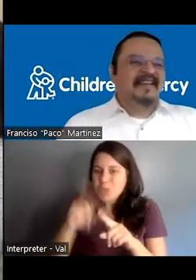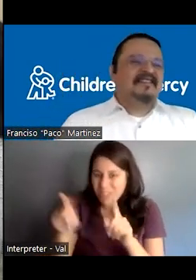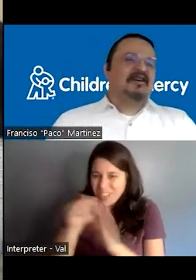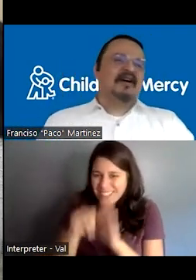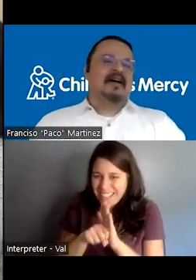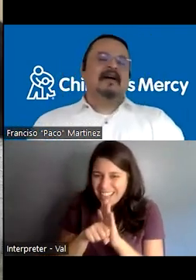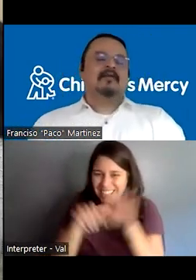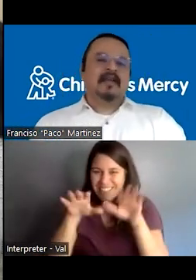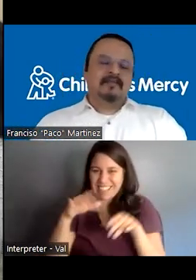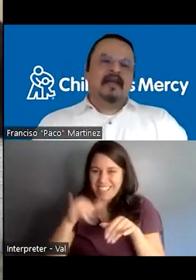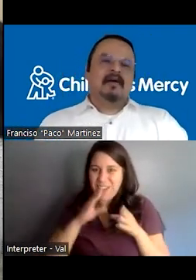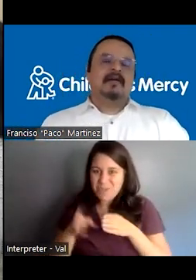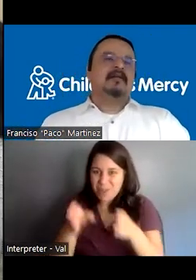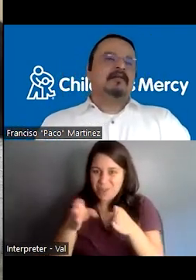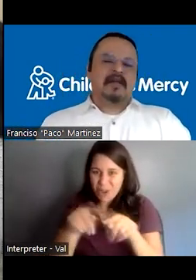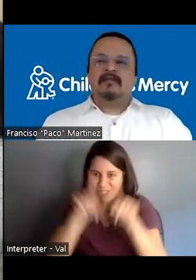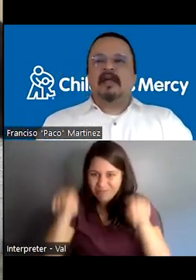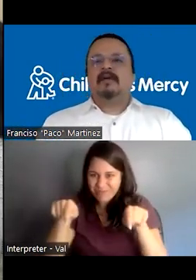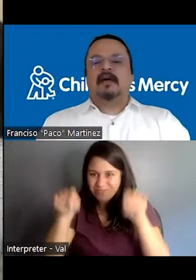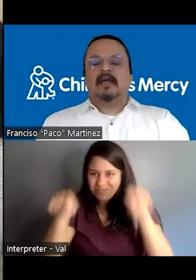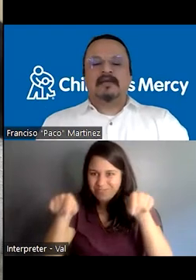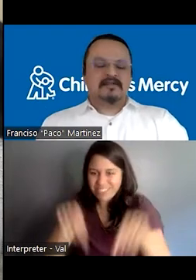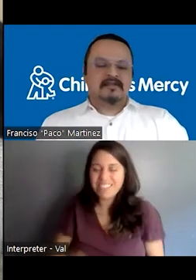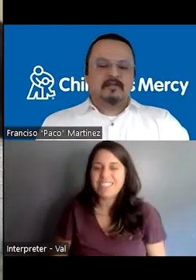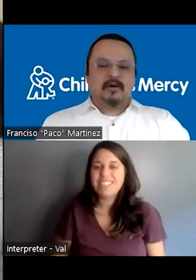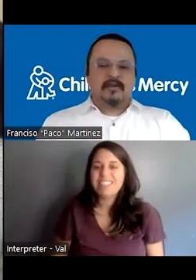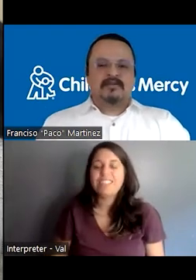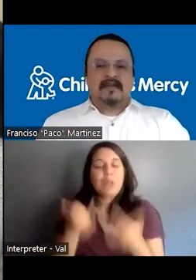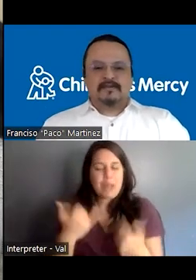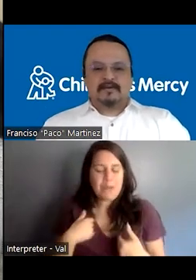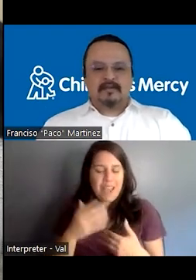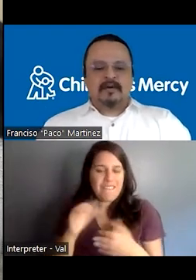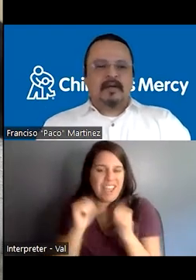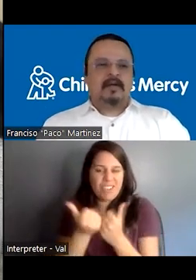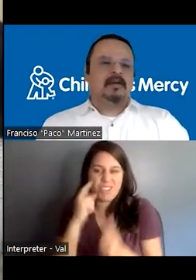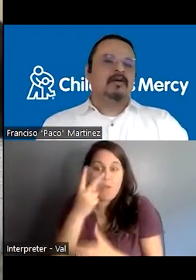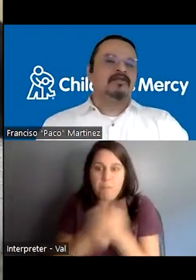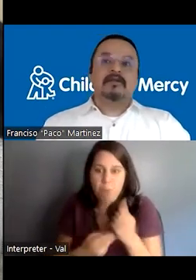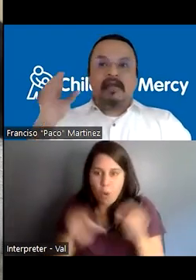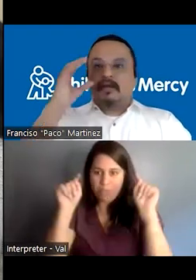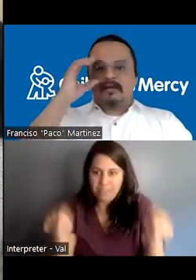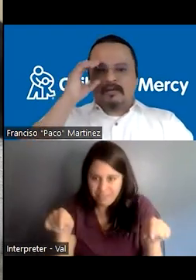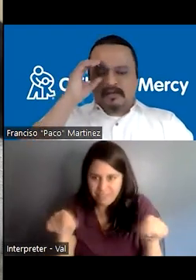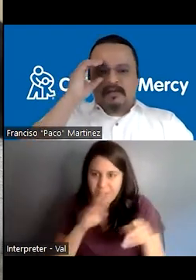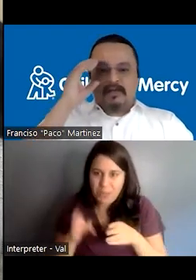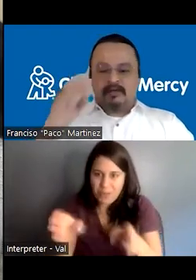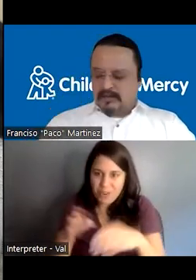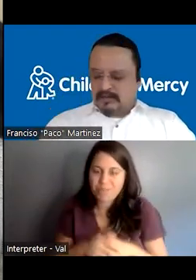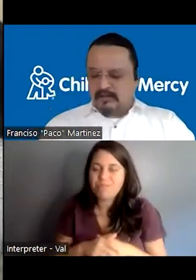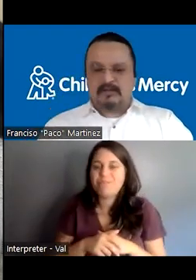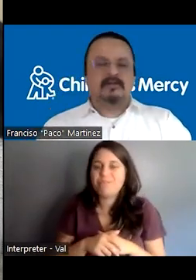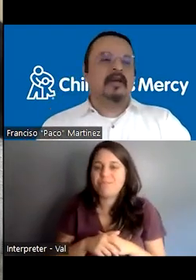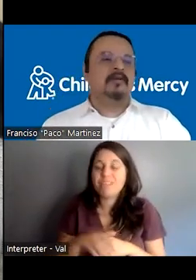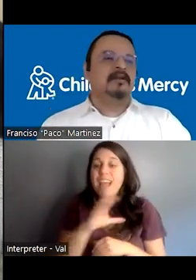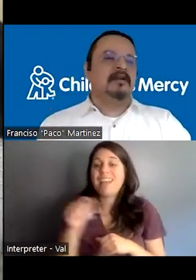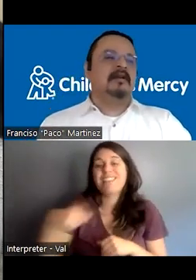So we have now we have now agencies in both sides of the river and also they collaborate a lot with